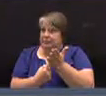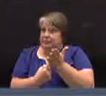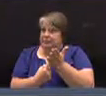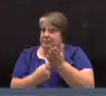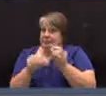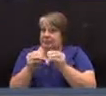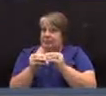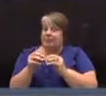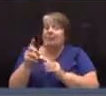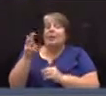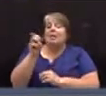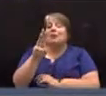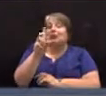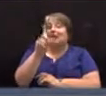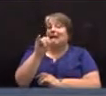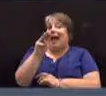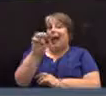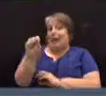Mr. Dimes.